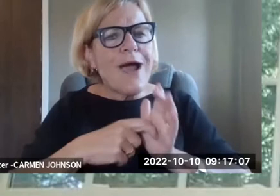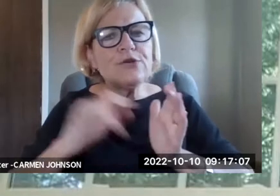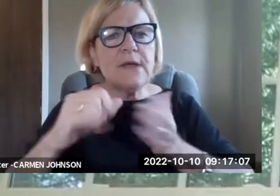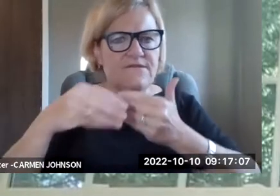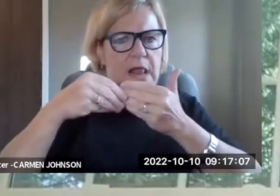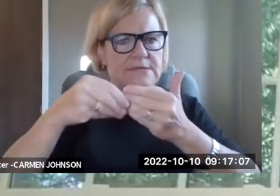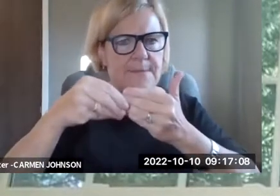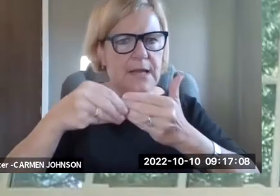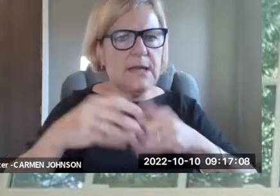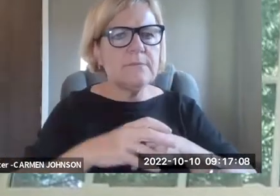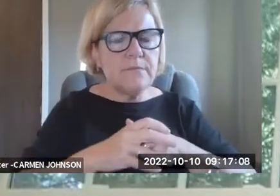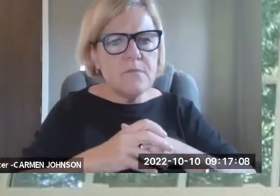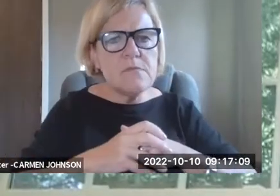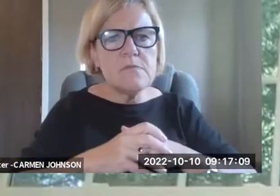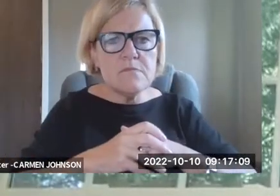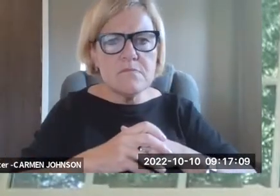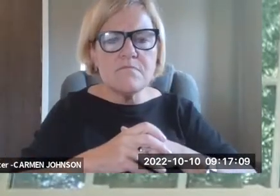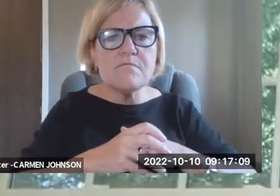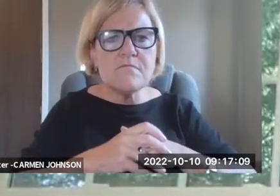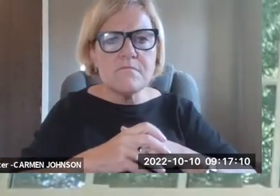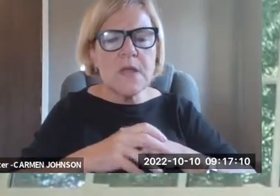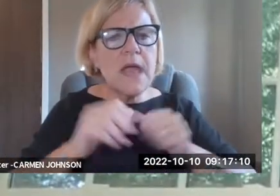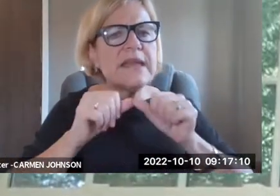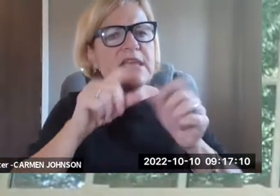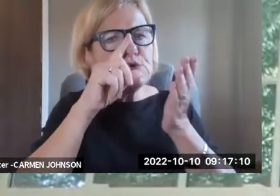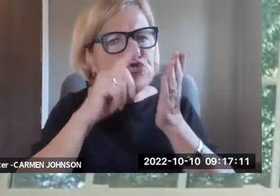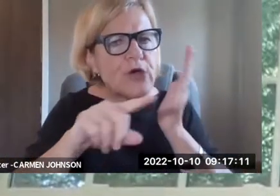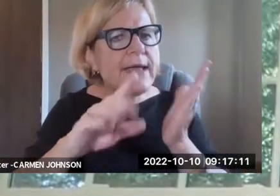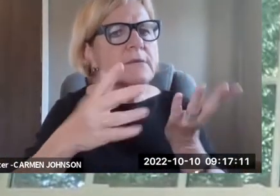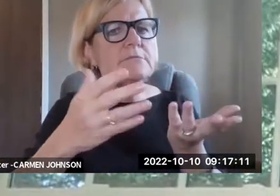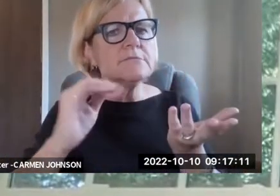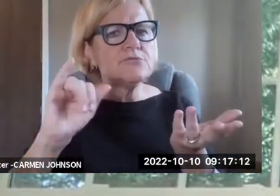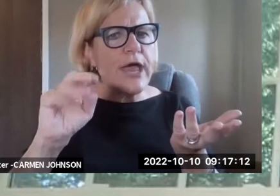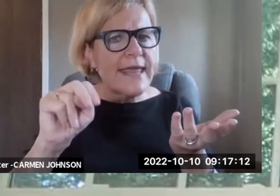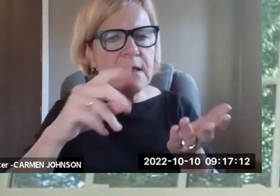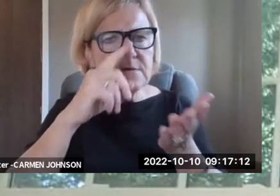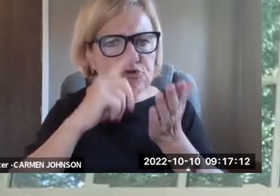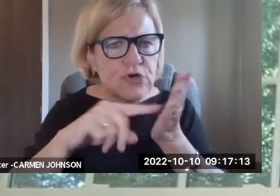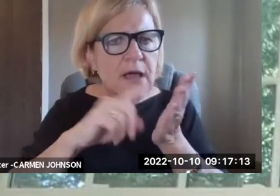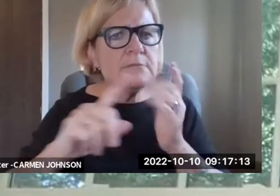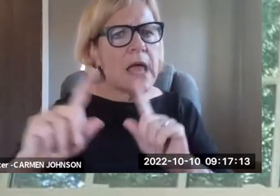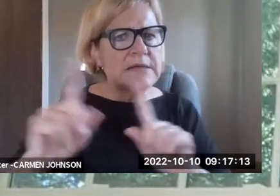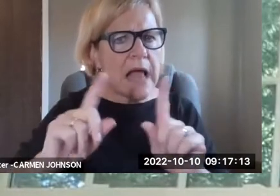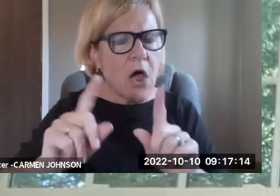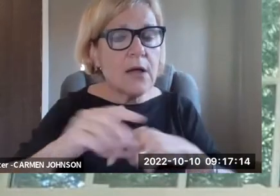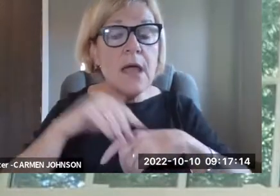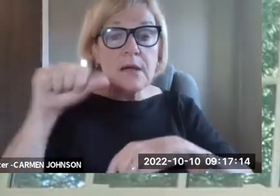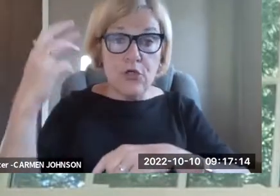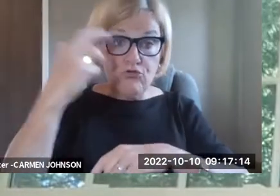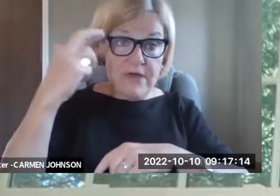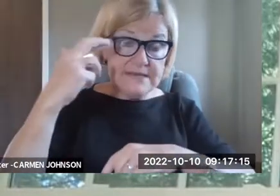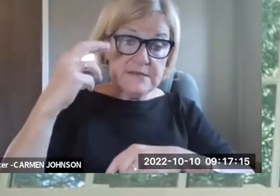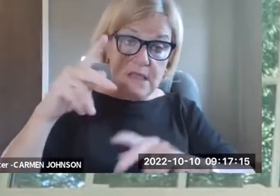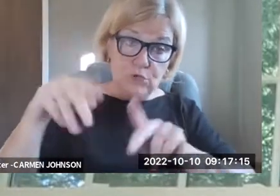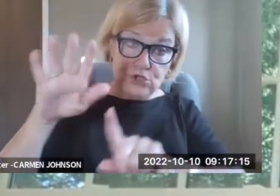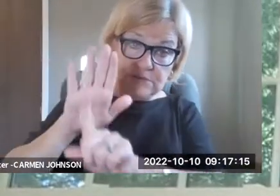needs of, of each person on a person by person basis. So this requires similarly flexibility, um, and